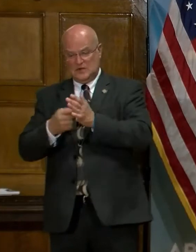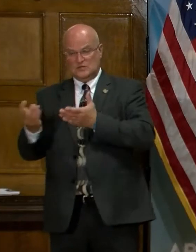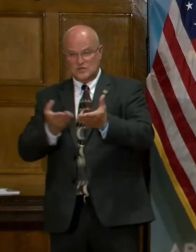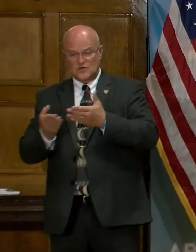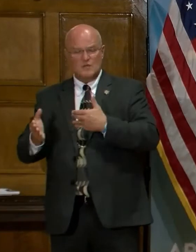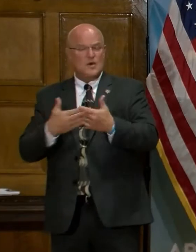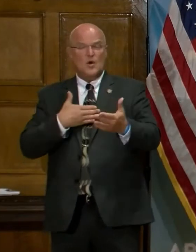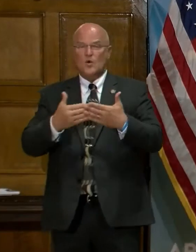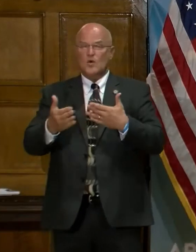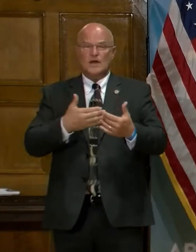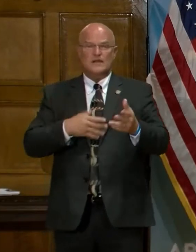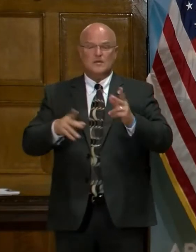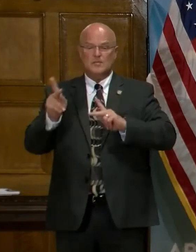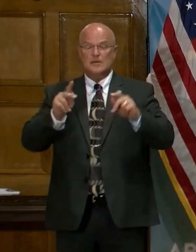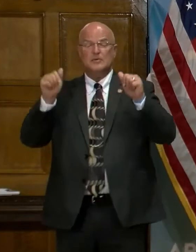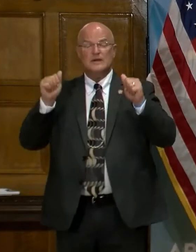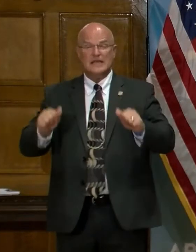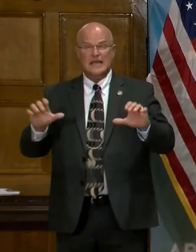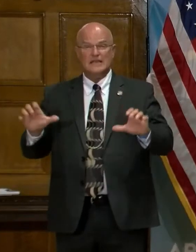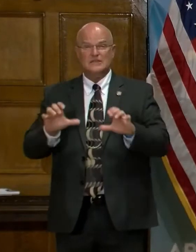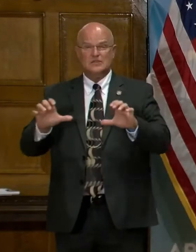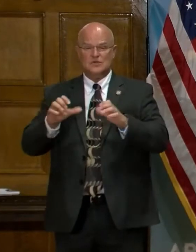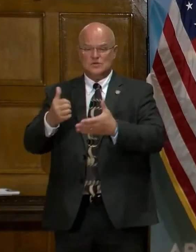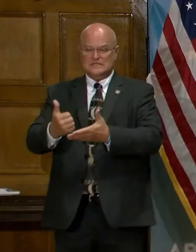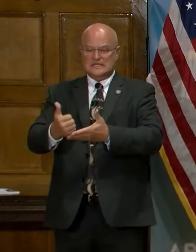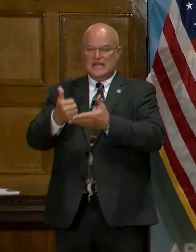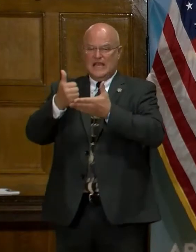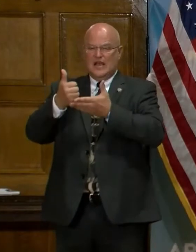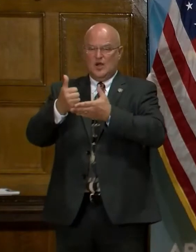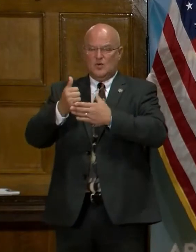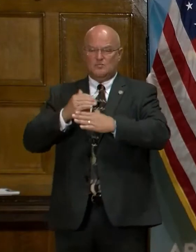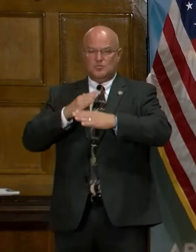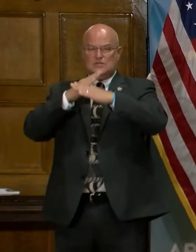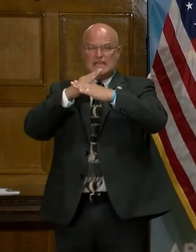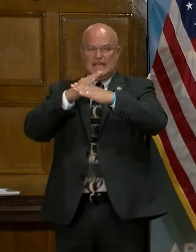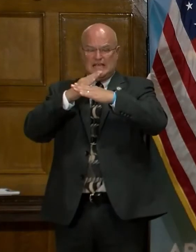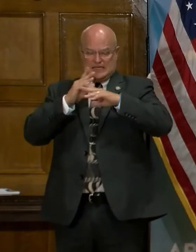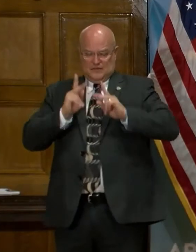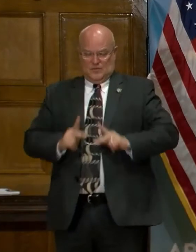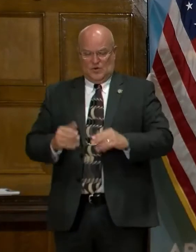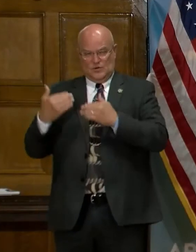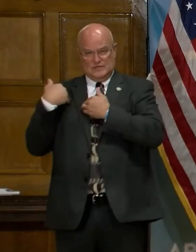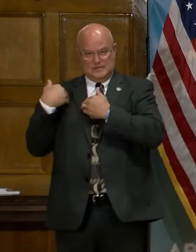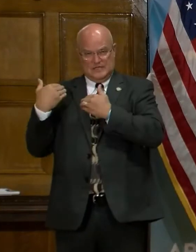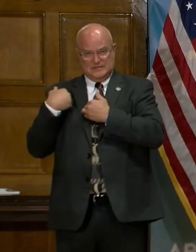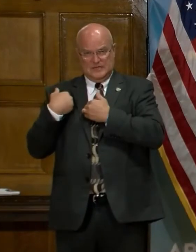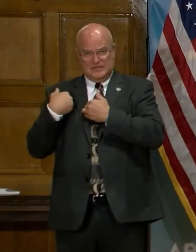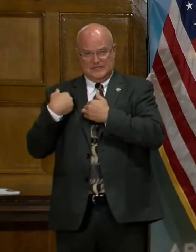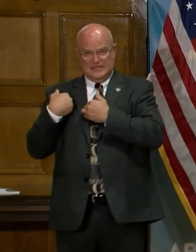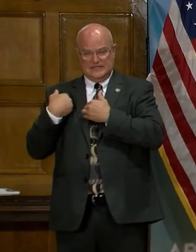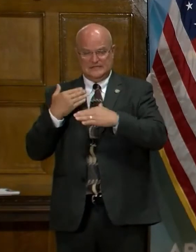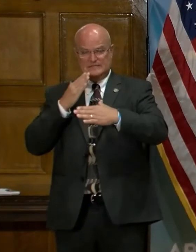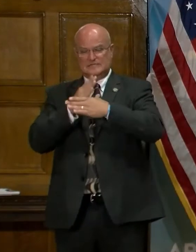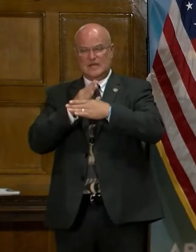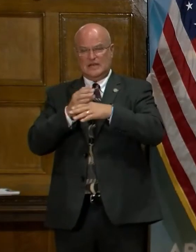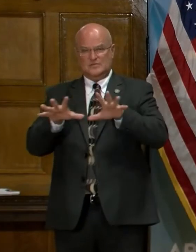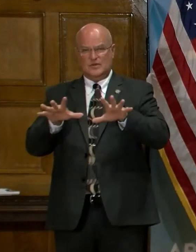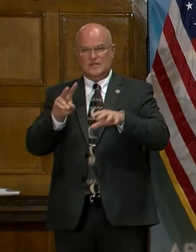but what everybody can do is to help protect from their personal responsibility the spread of the virus.